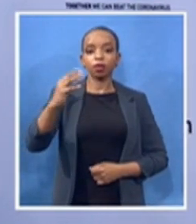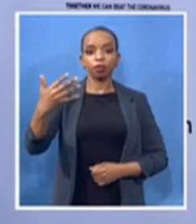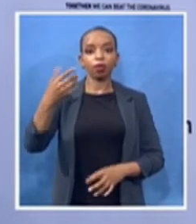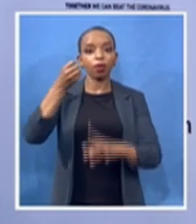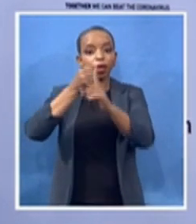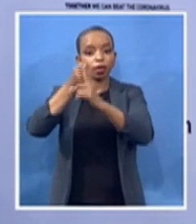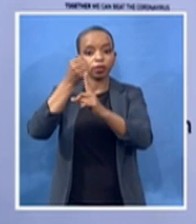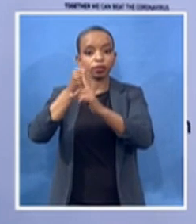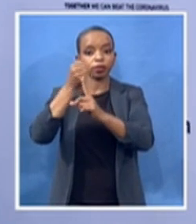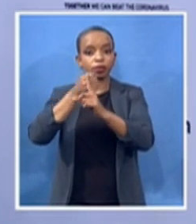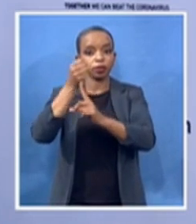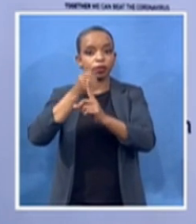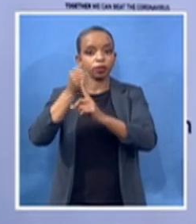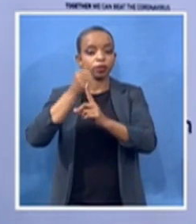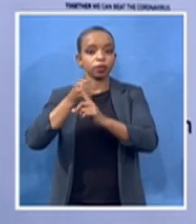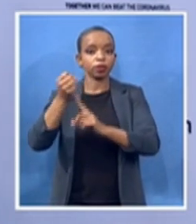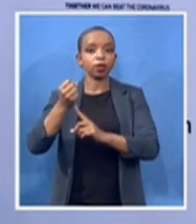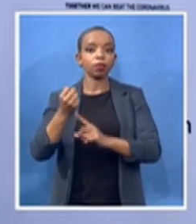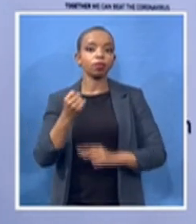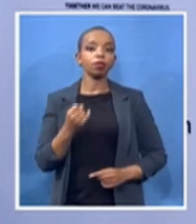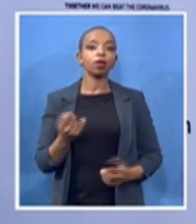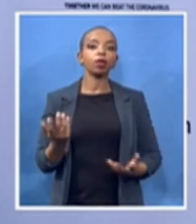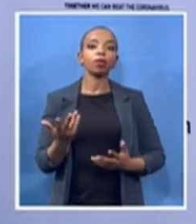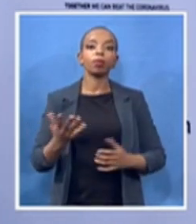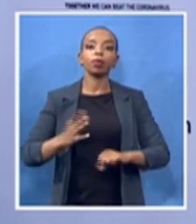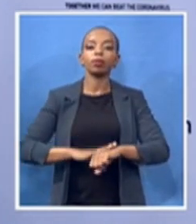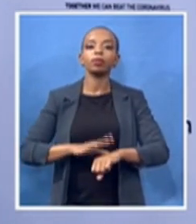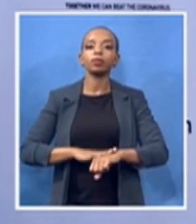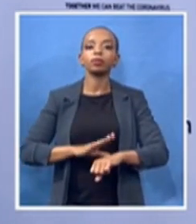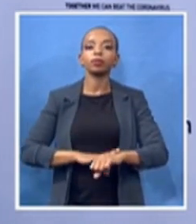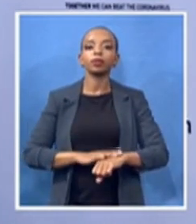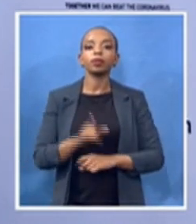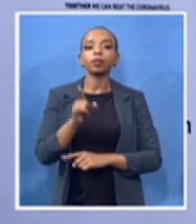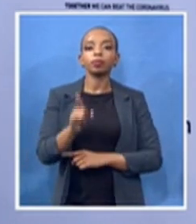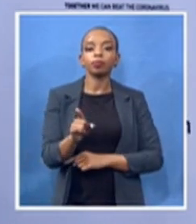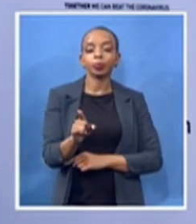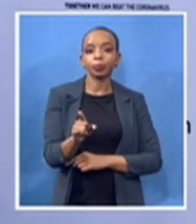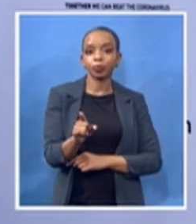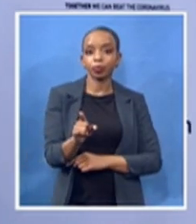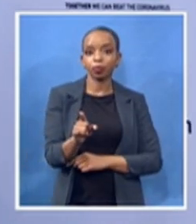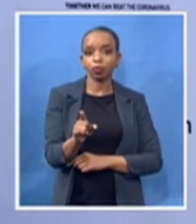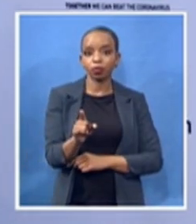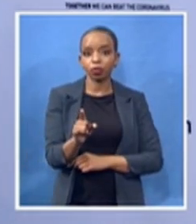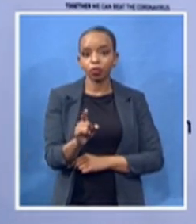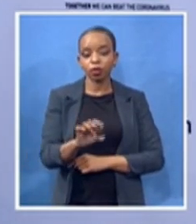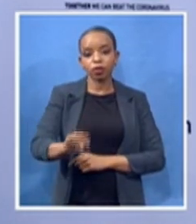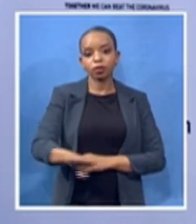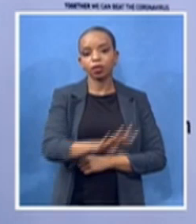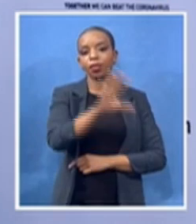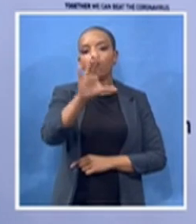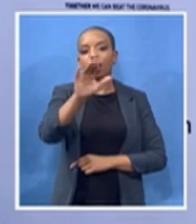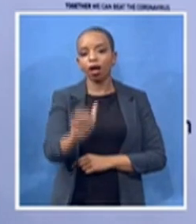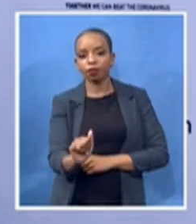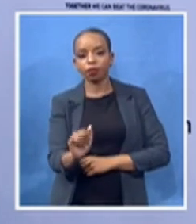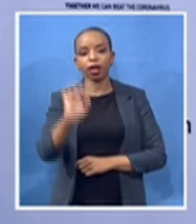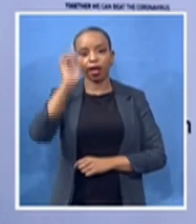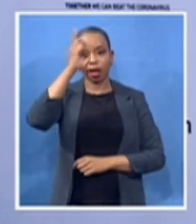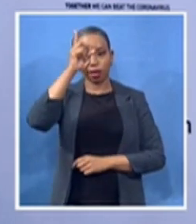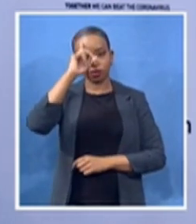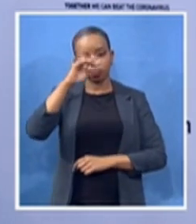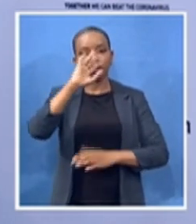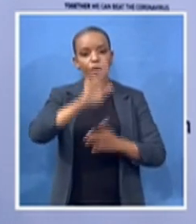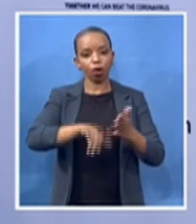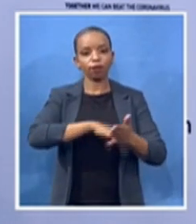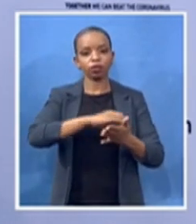which was south africa african native convention where she questions women's involvement that was 1902